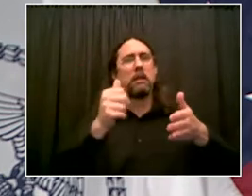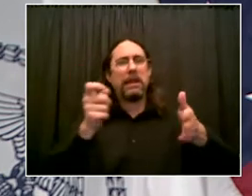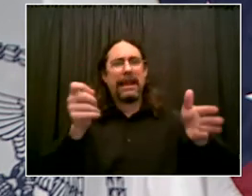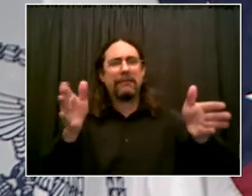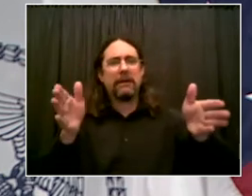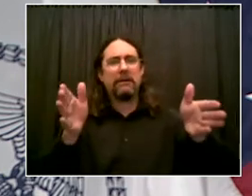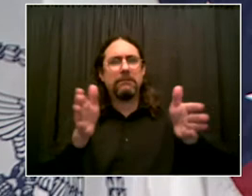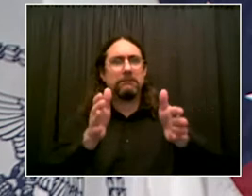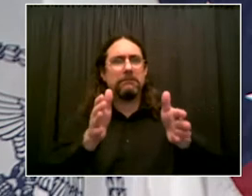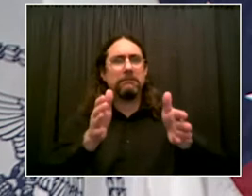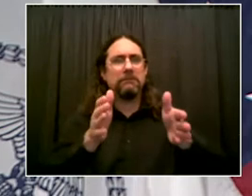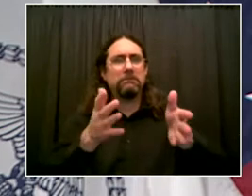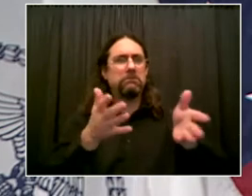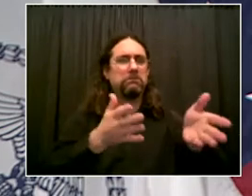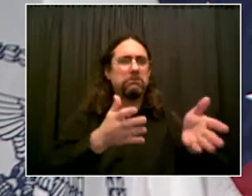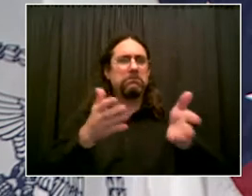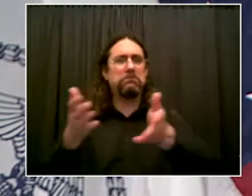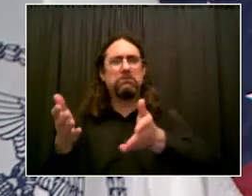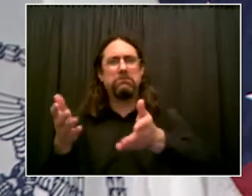Hear me? Okay. There you go.